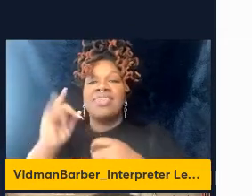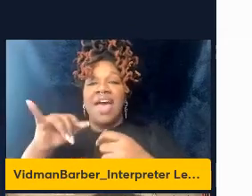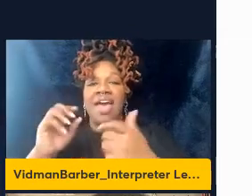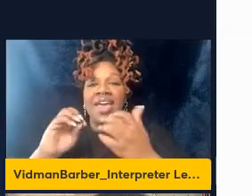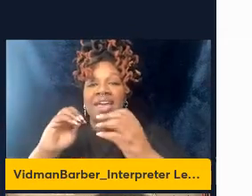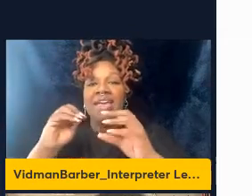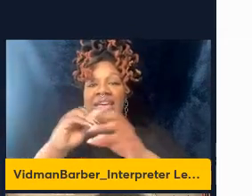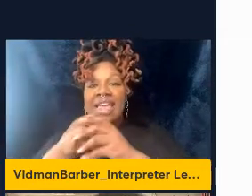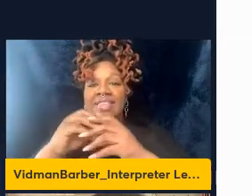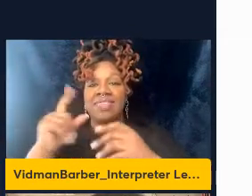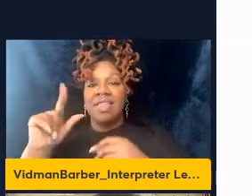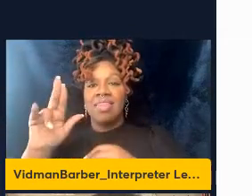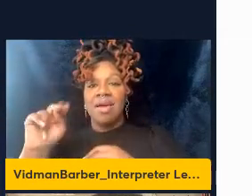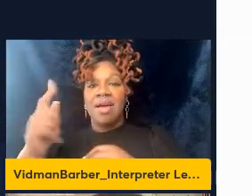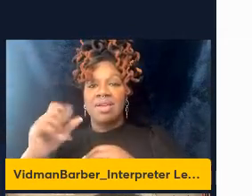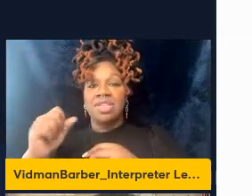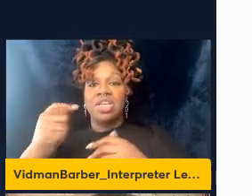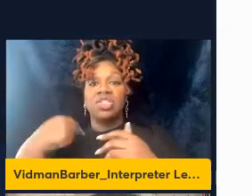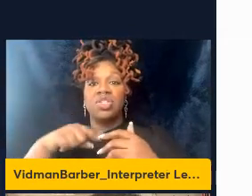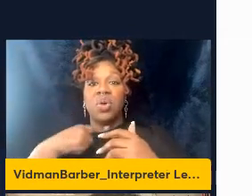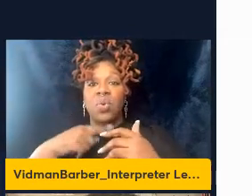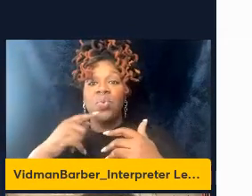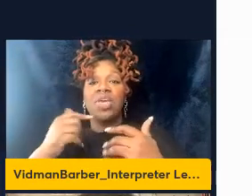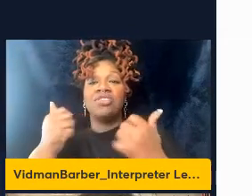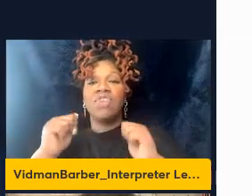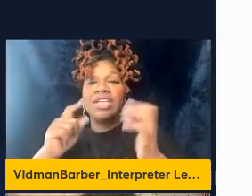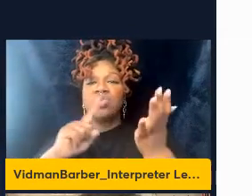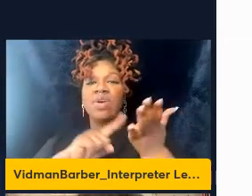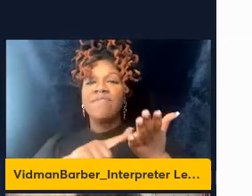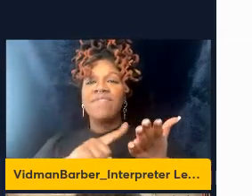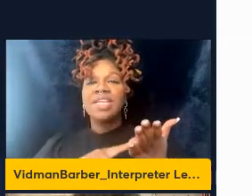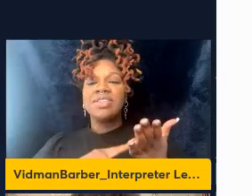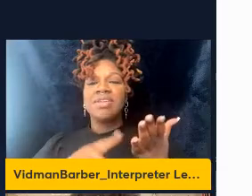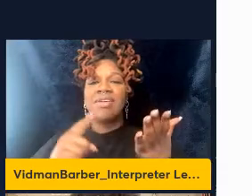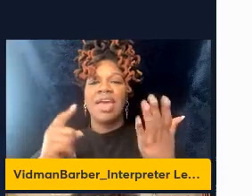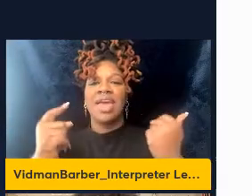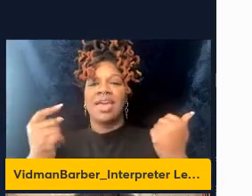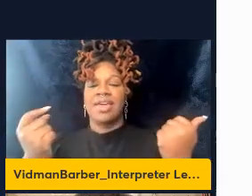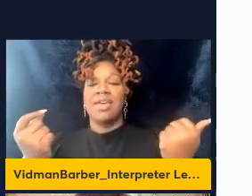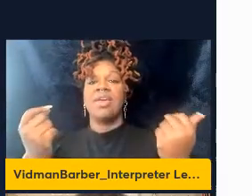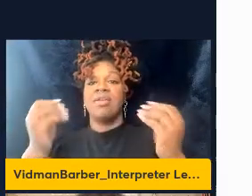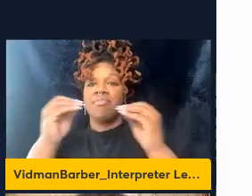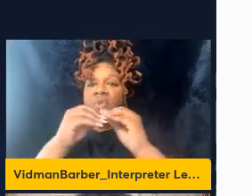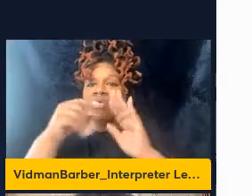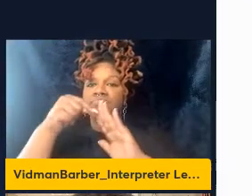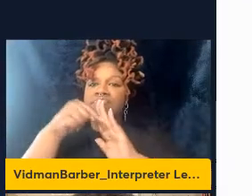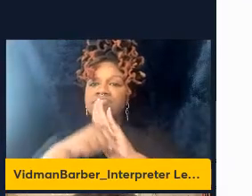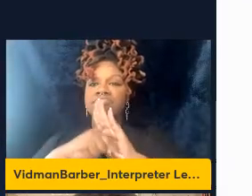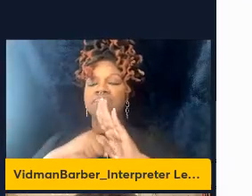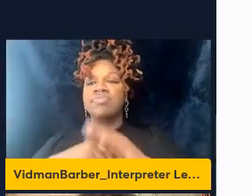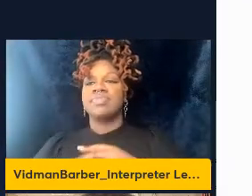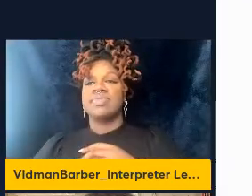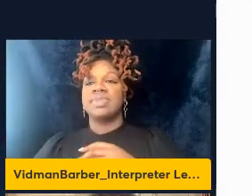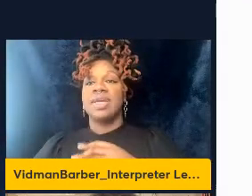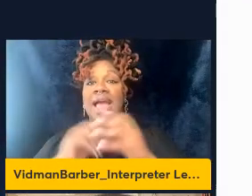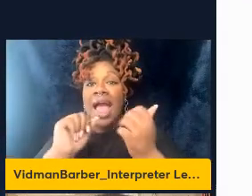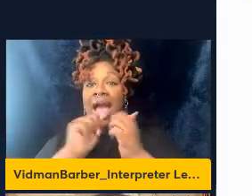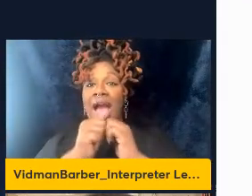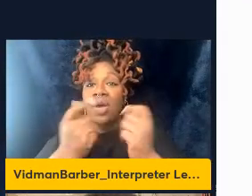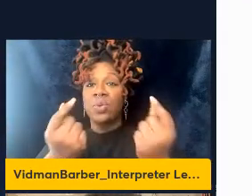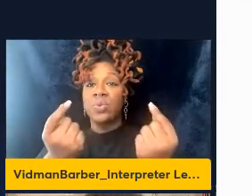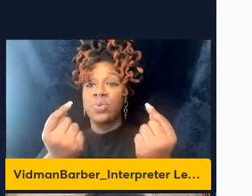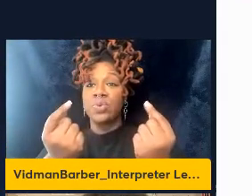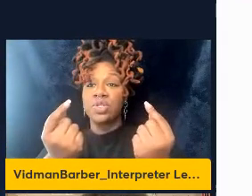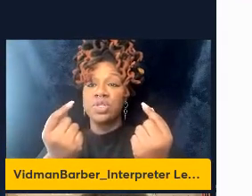mainly focused to aim to investigate this in more details and to do this we know that